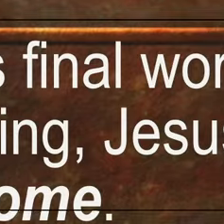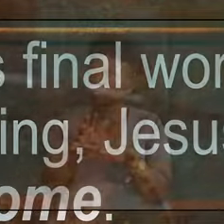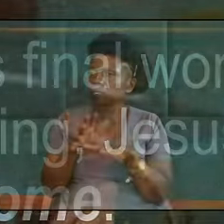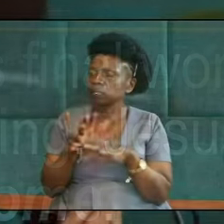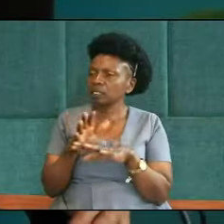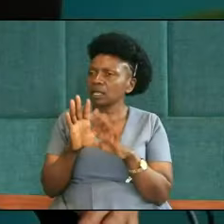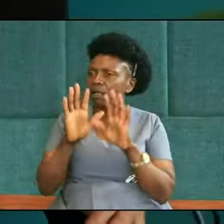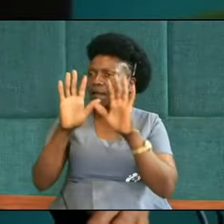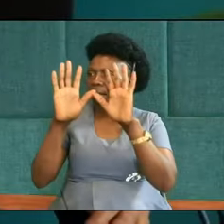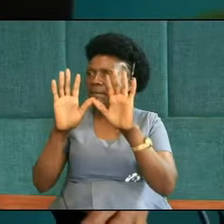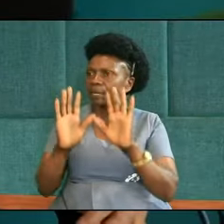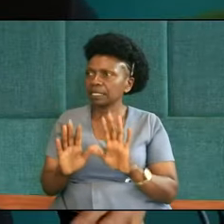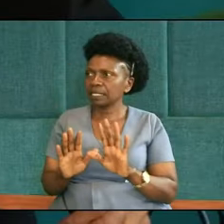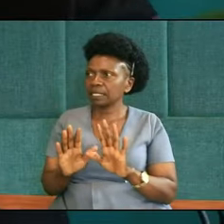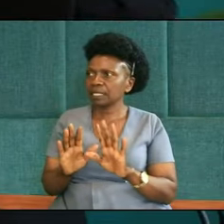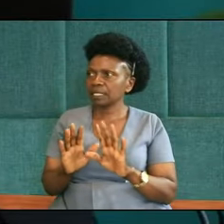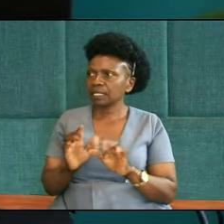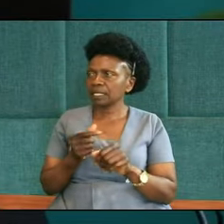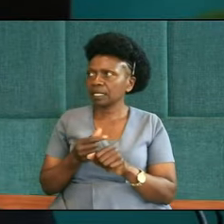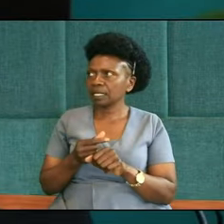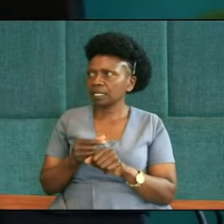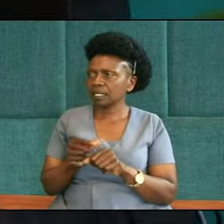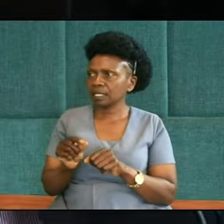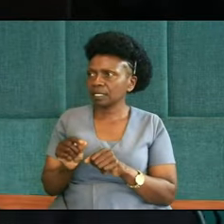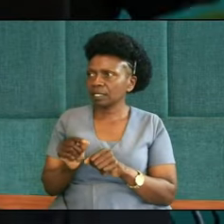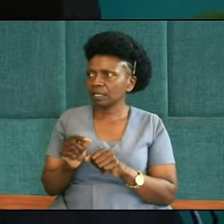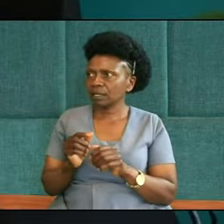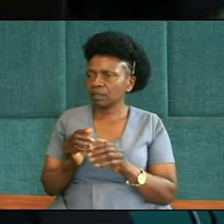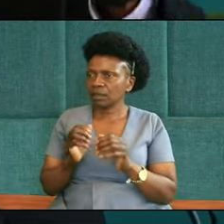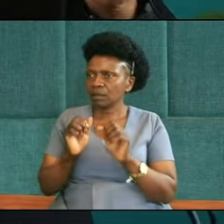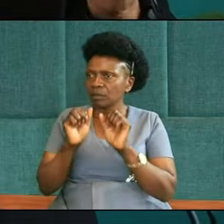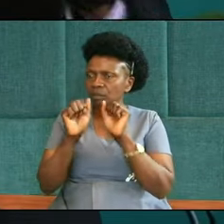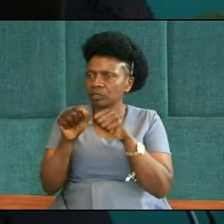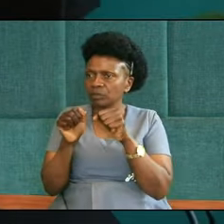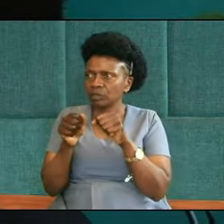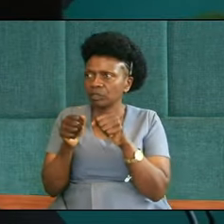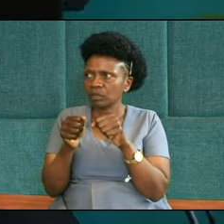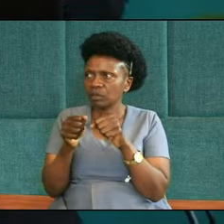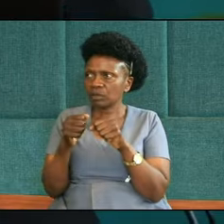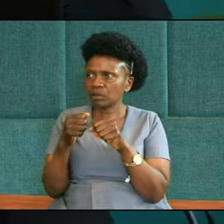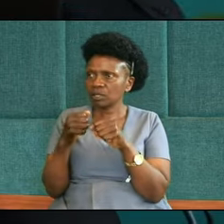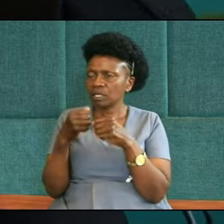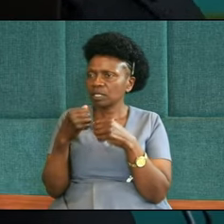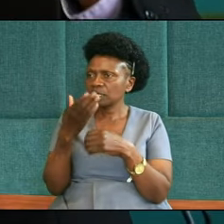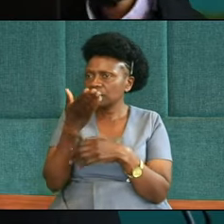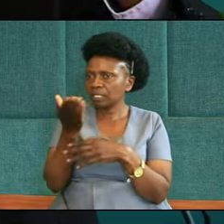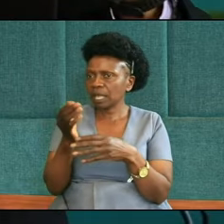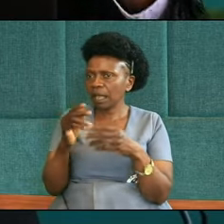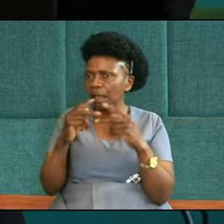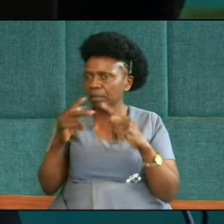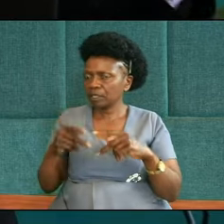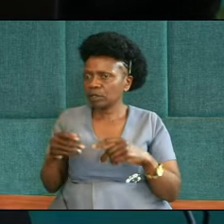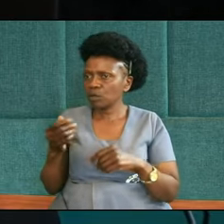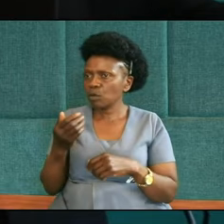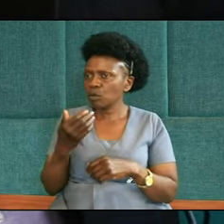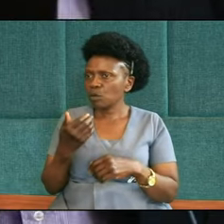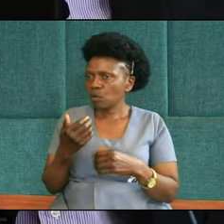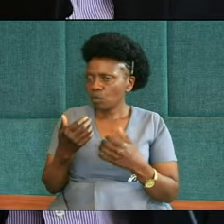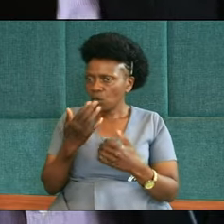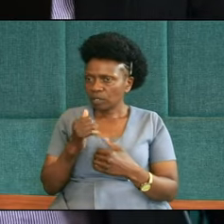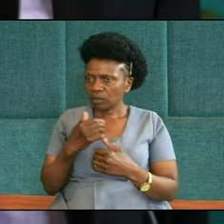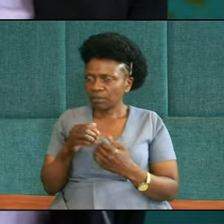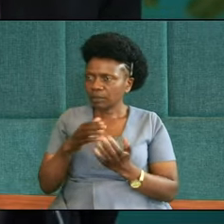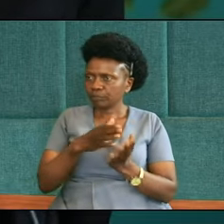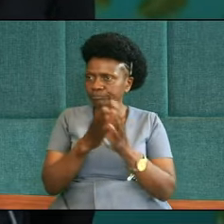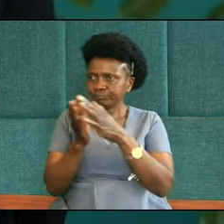Amazing Grace. Firstly, how many of you by God's grace, if the opportunity arises and God will open the door, would love to share this